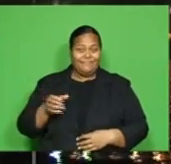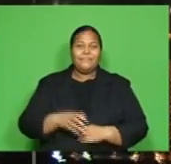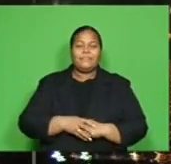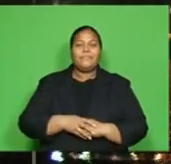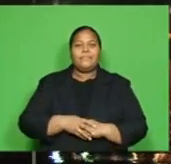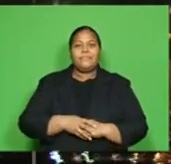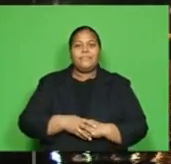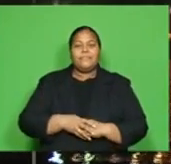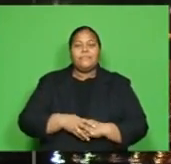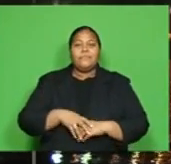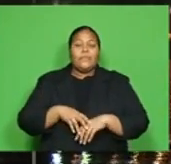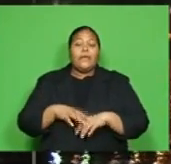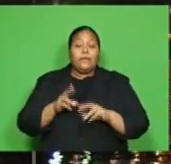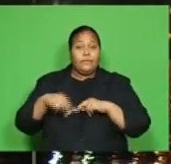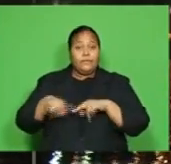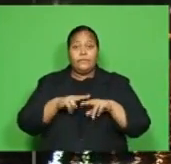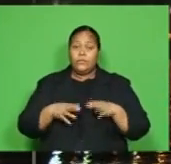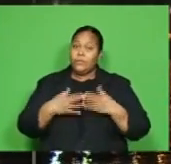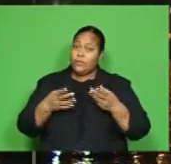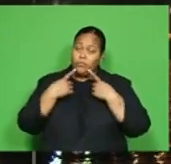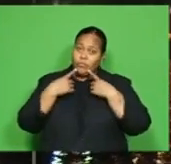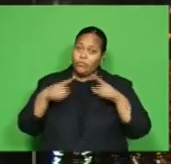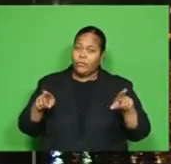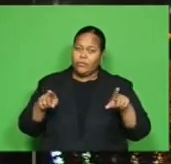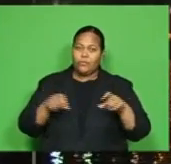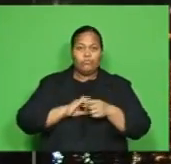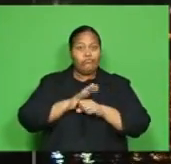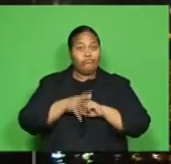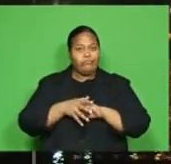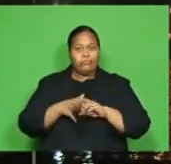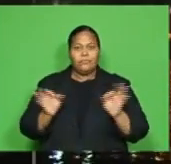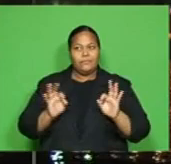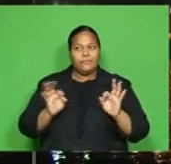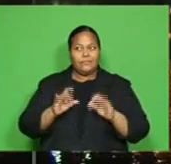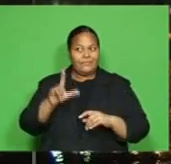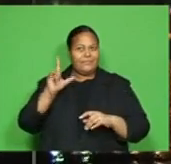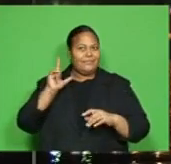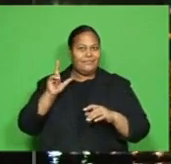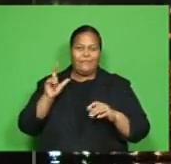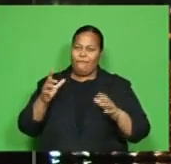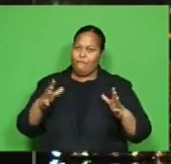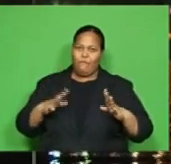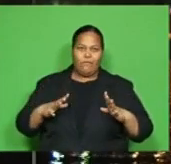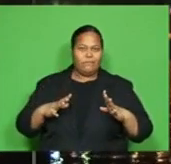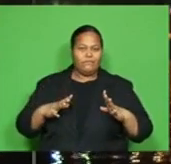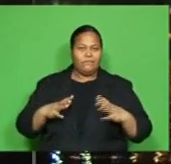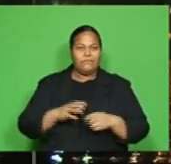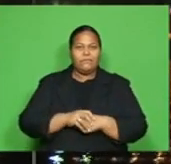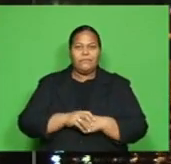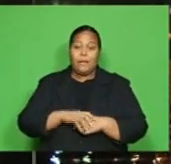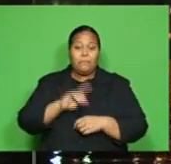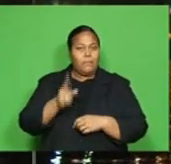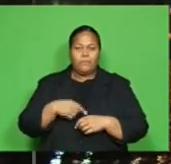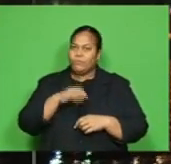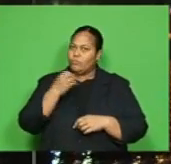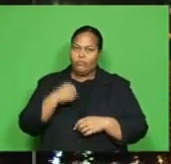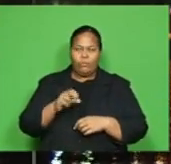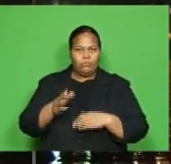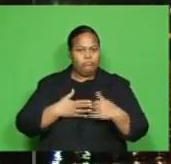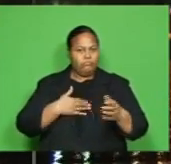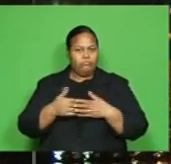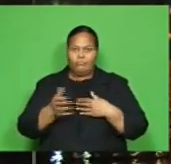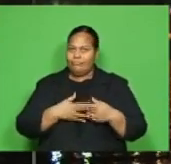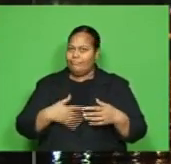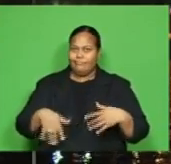Fiji was declared COVID-19 free yesterday, but the minister stresses that Fijians should not become complacent and must